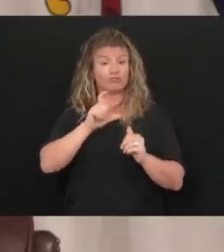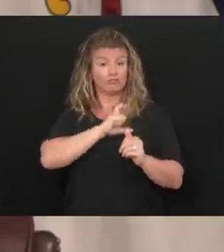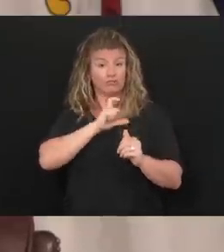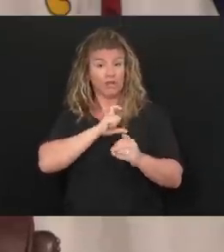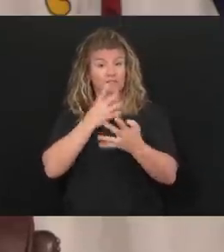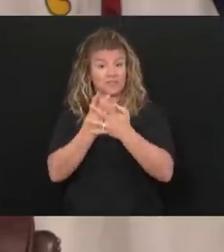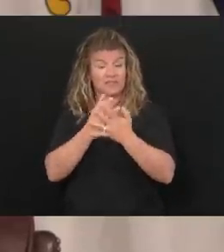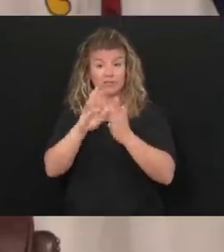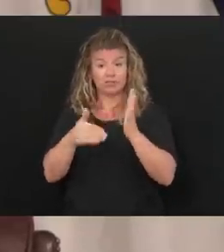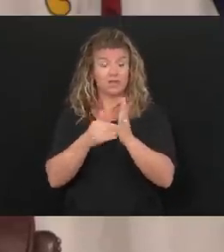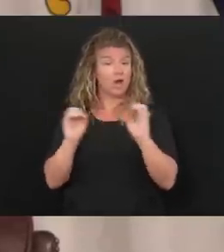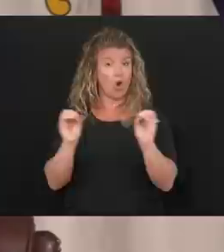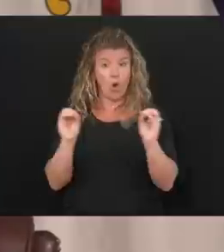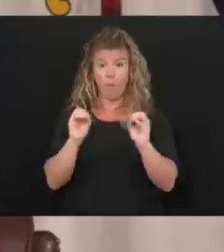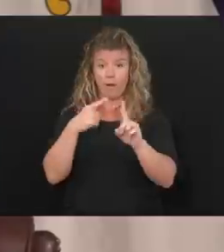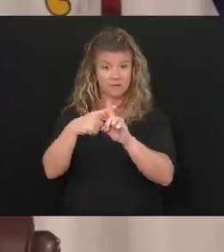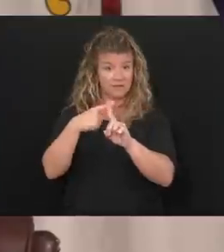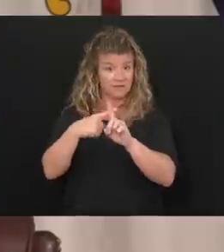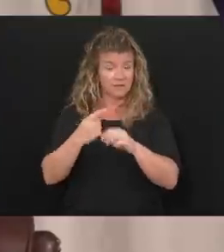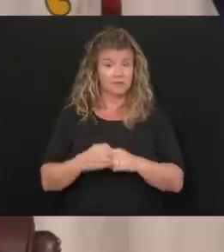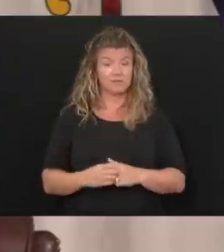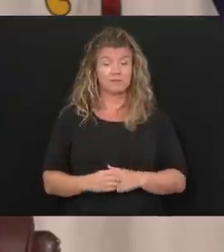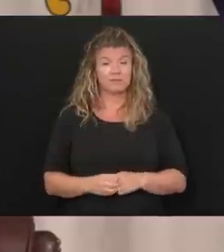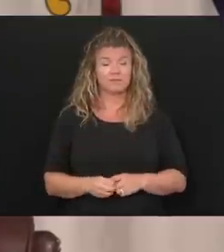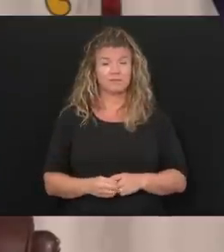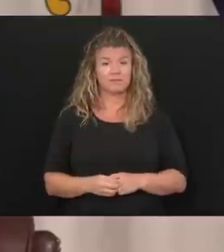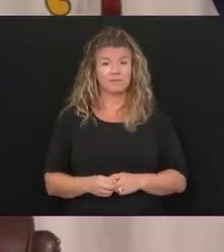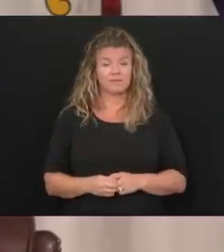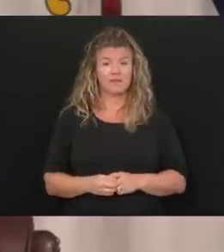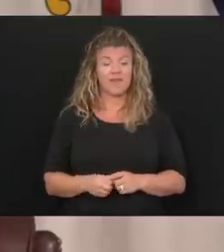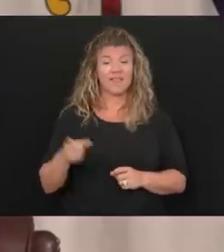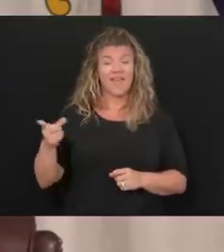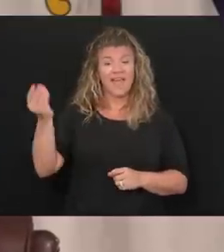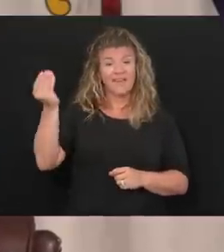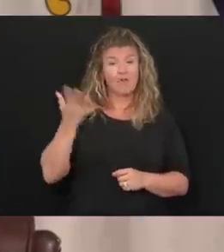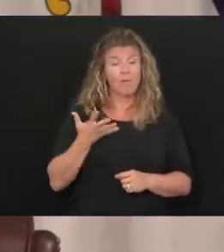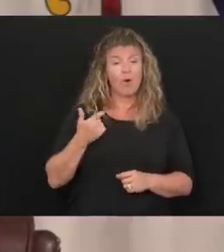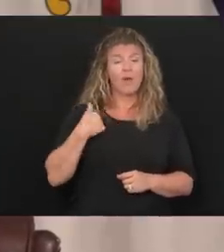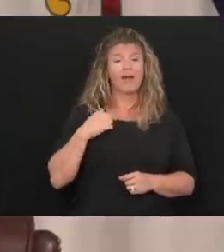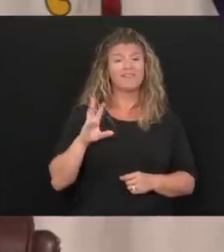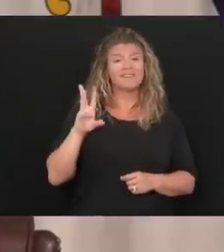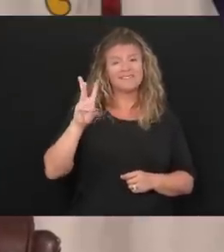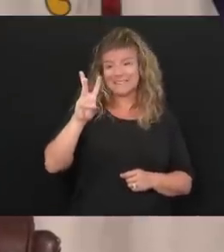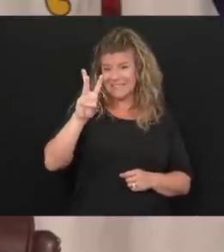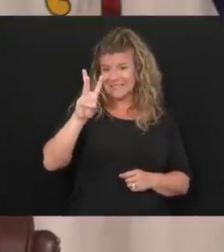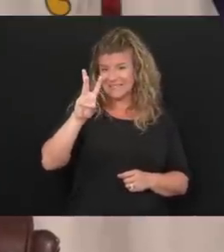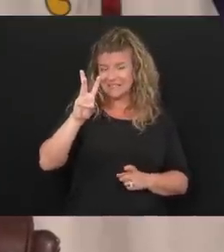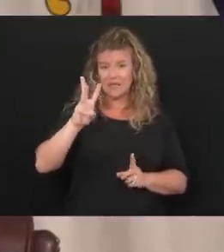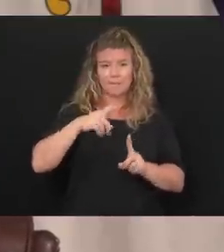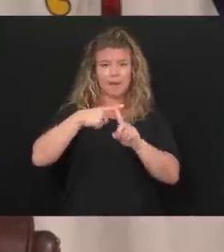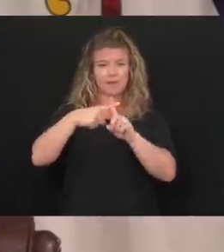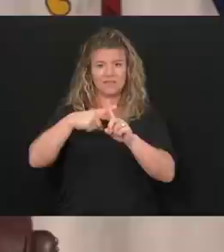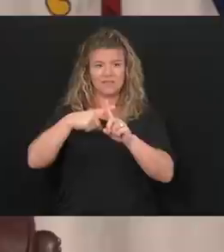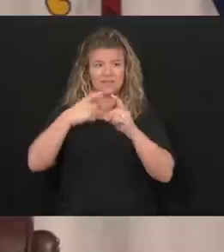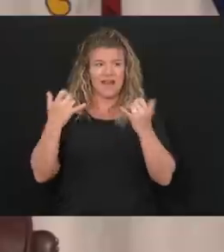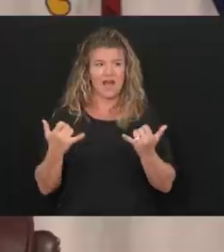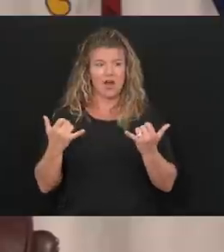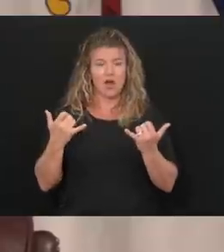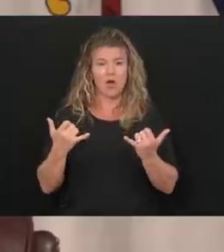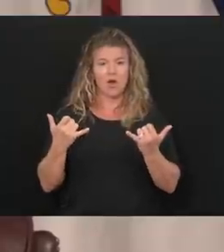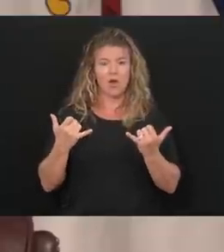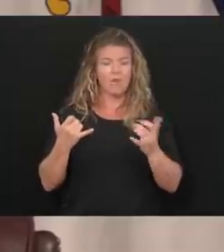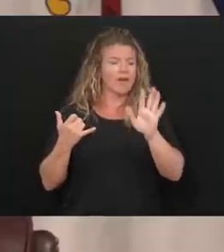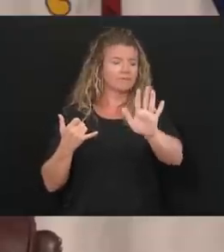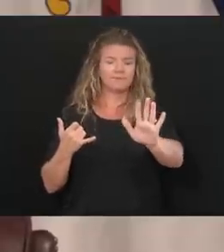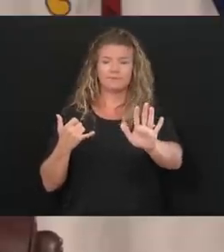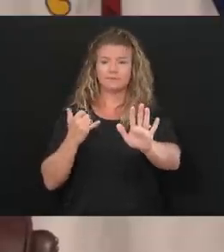you know, and and I've just been updated. We have six positives. As of this time, I told you we had four. I'm